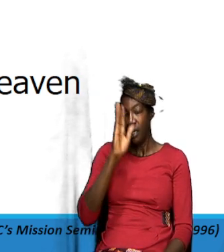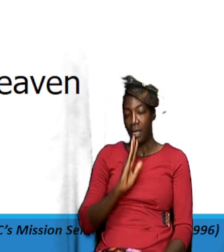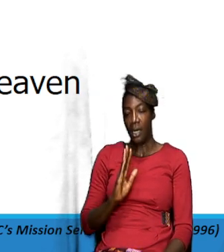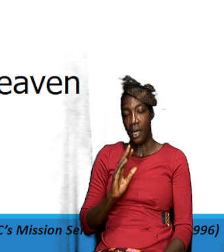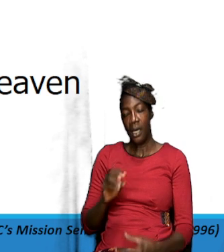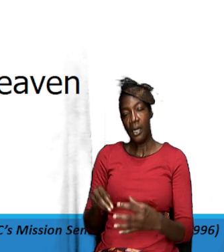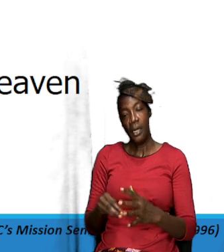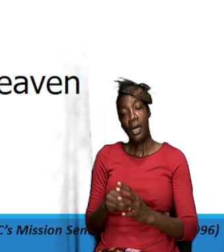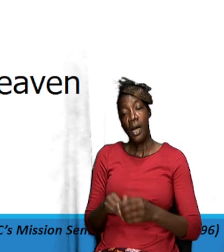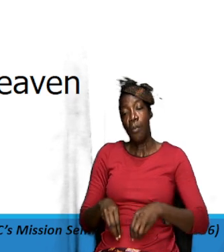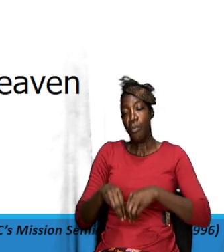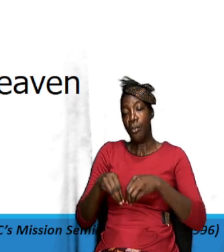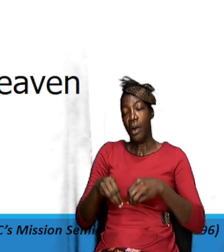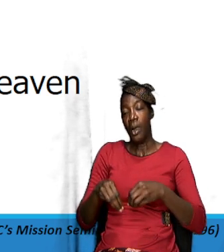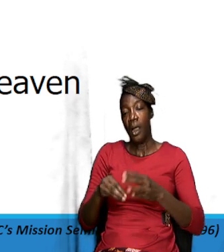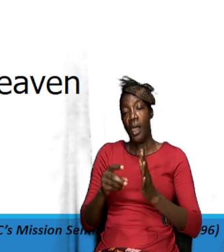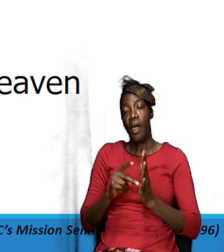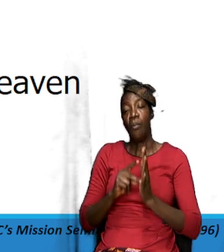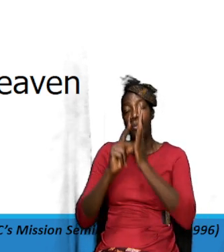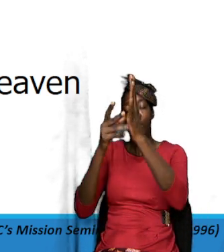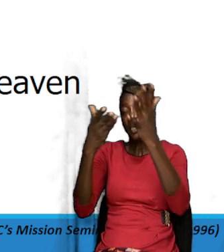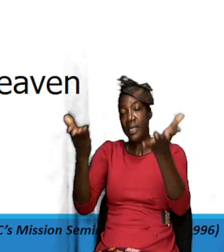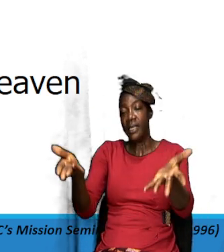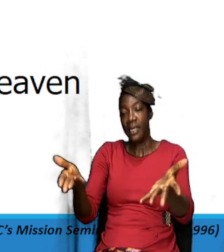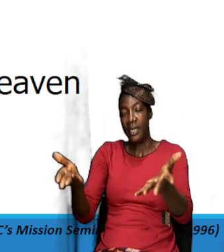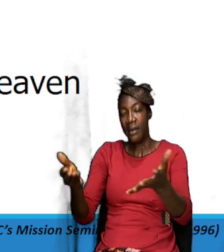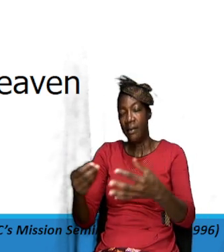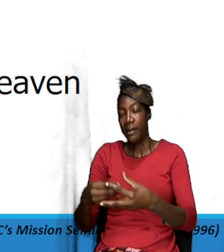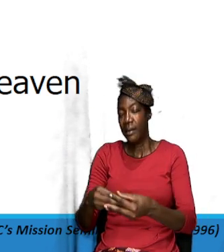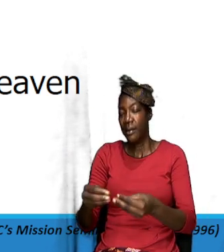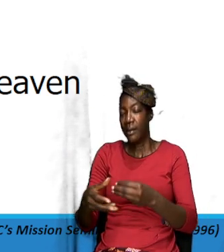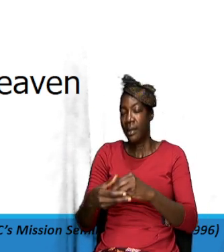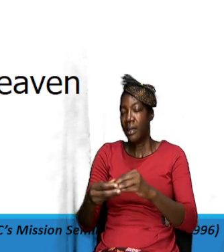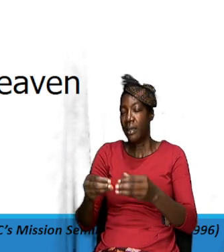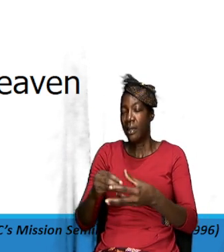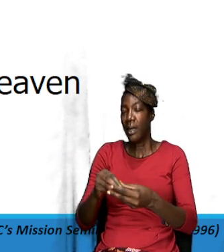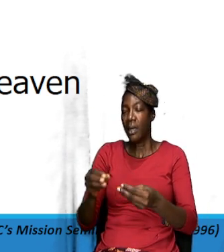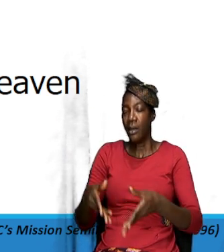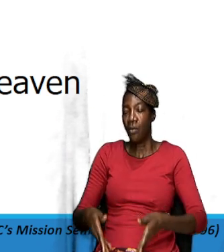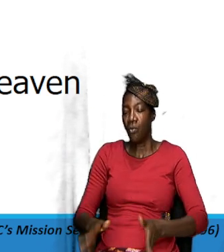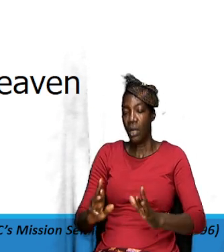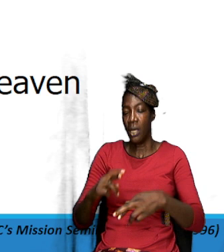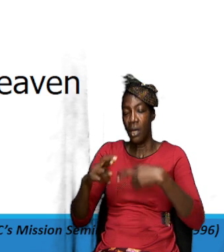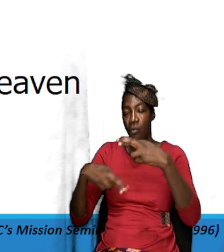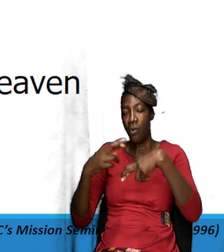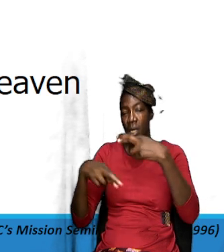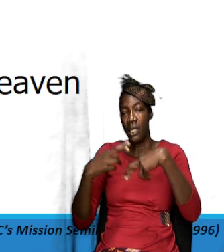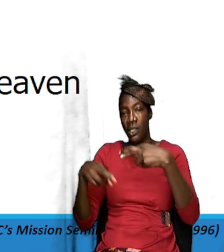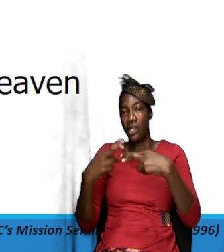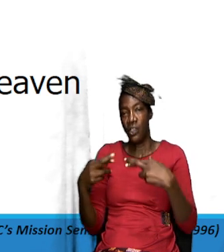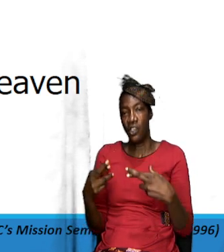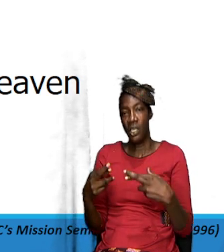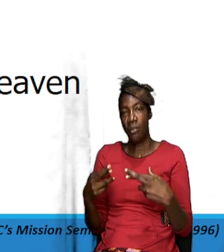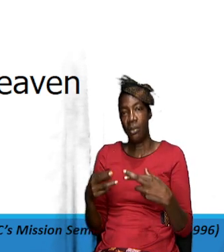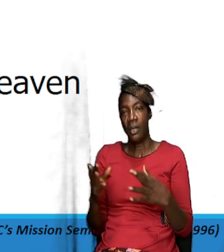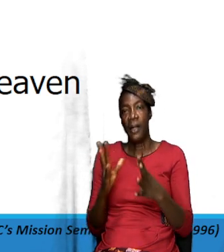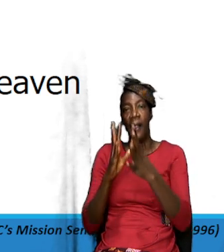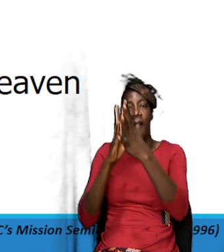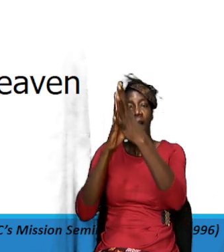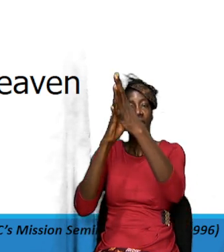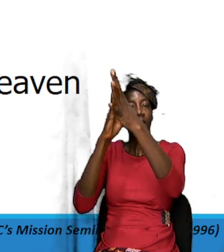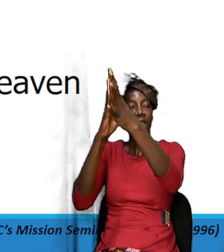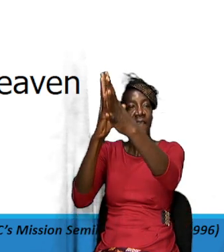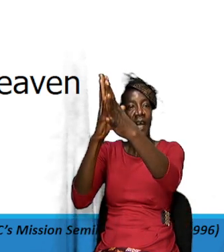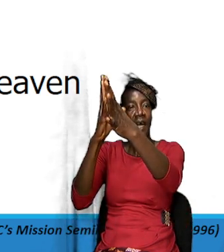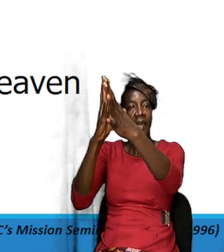here to us in his most tender aspect and relationship and that is the father son